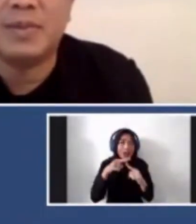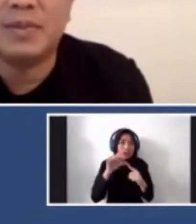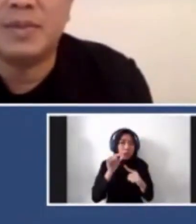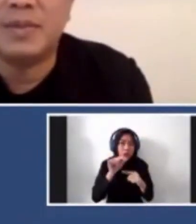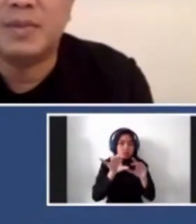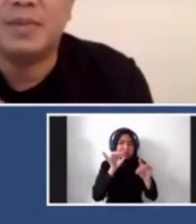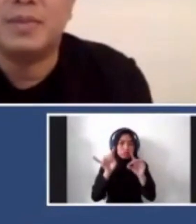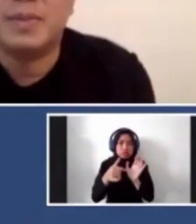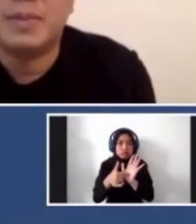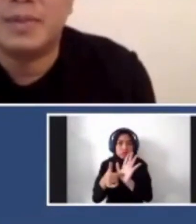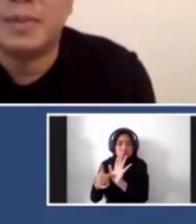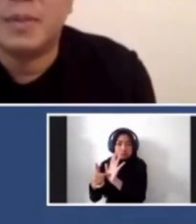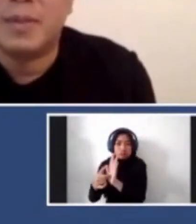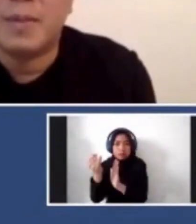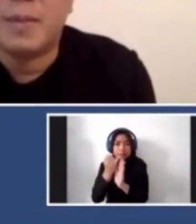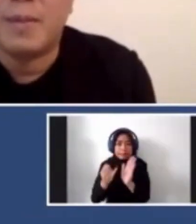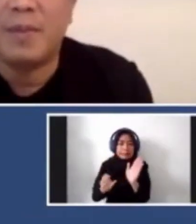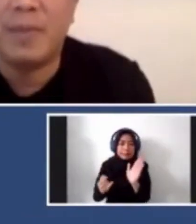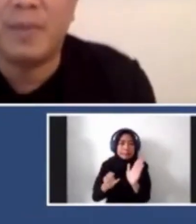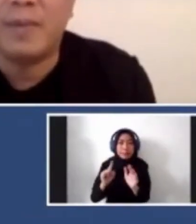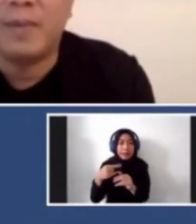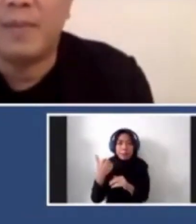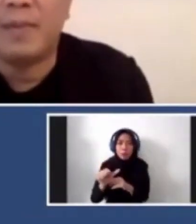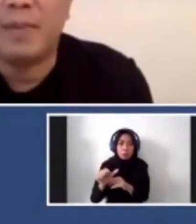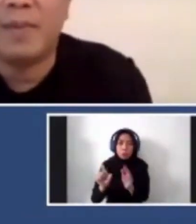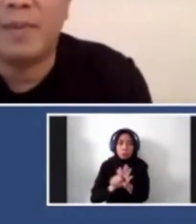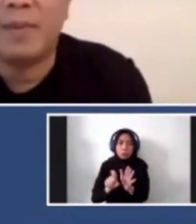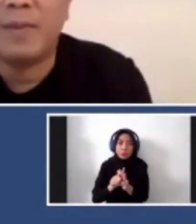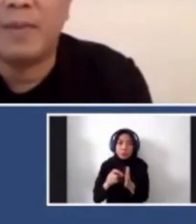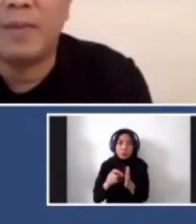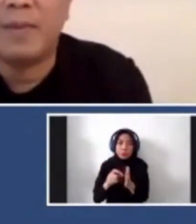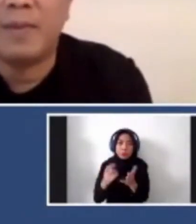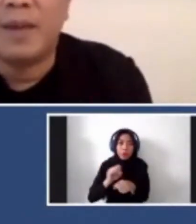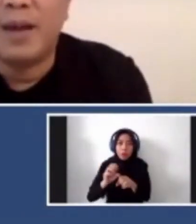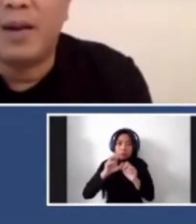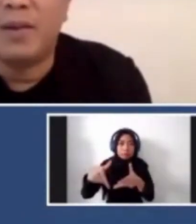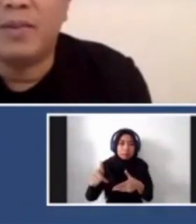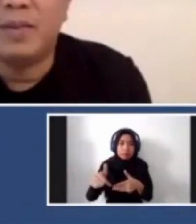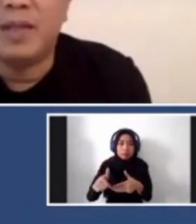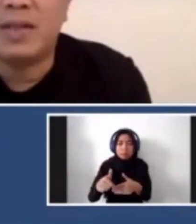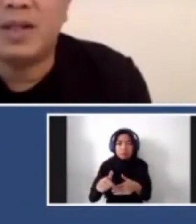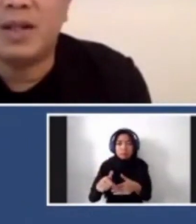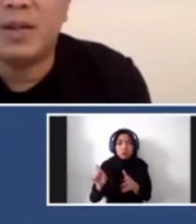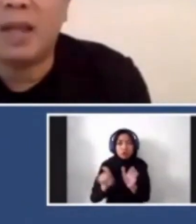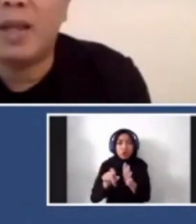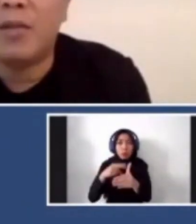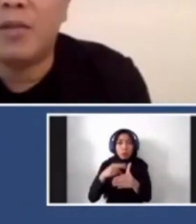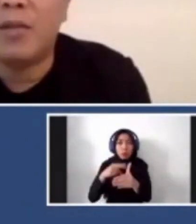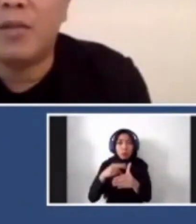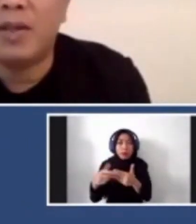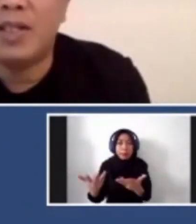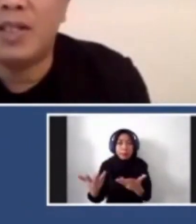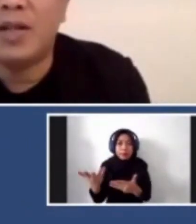about any recent exhibitions that you've created throughout the pandemic, perhaps? Yes. Thank you